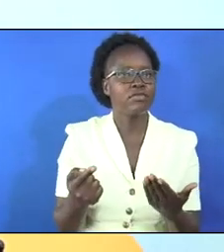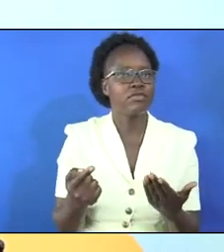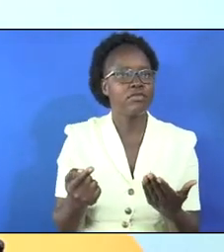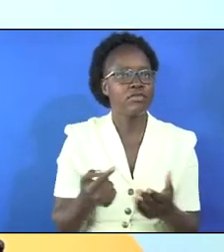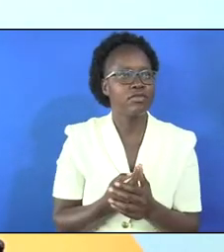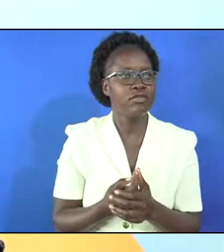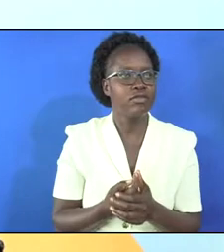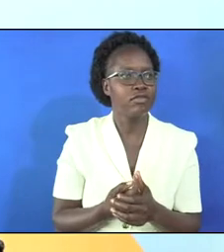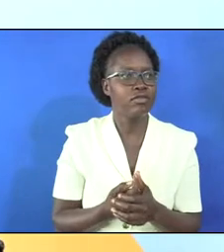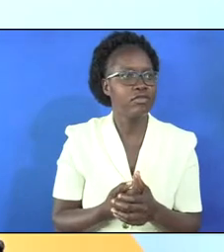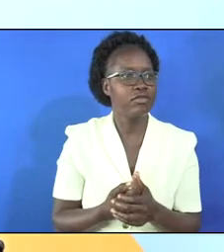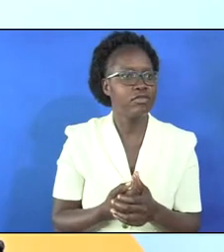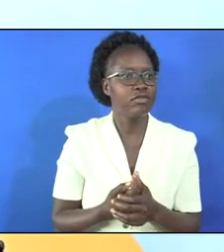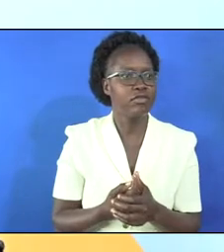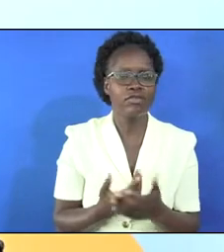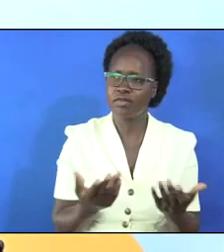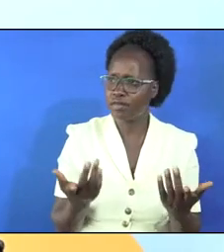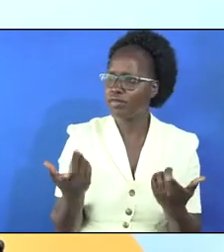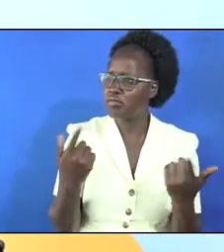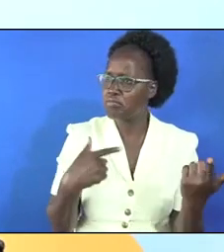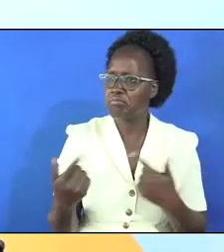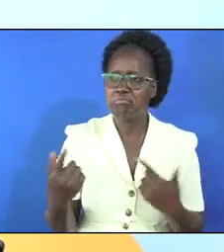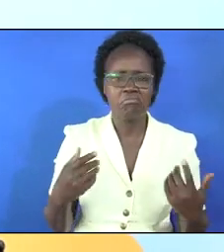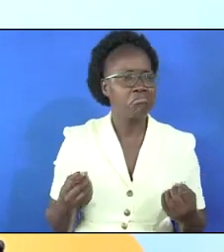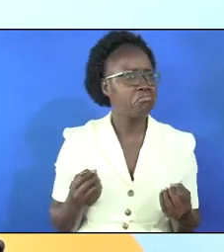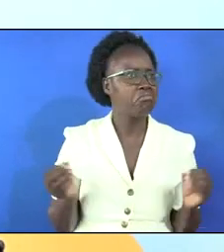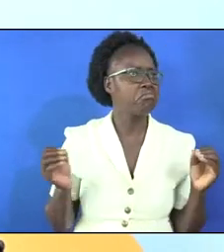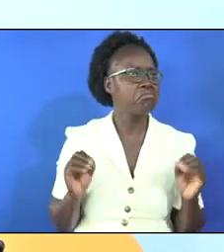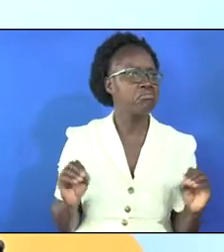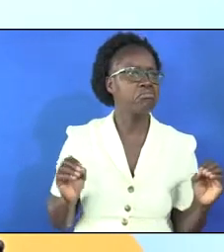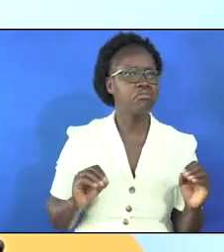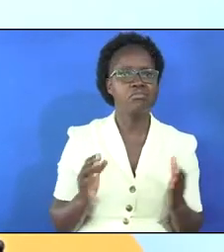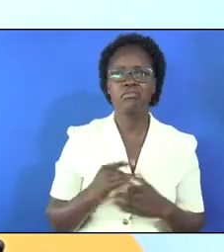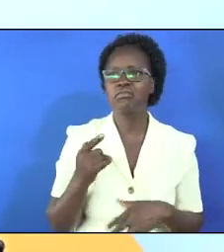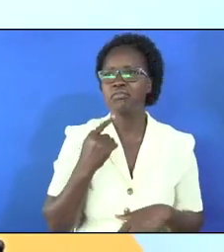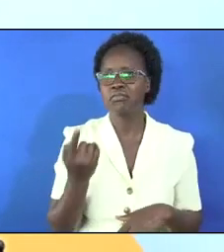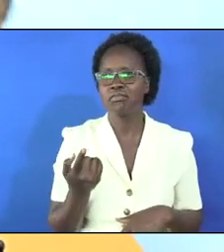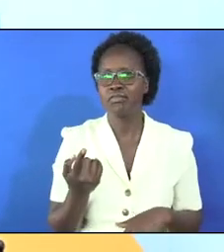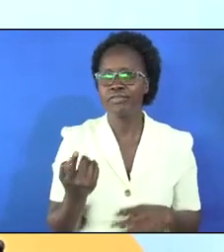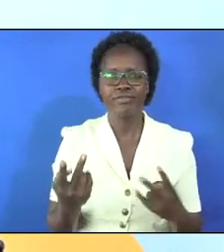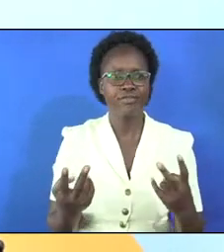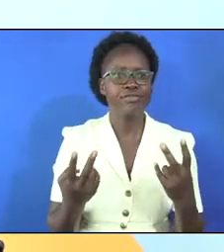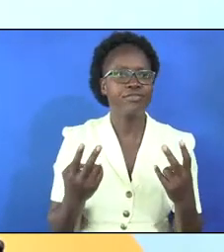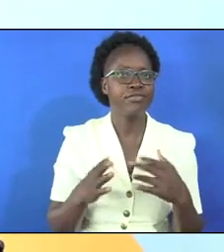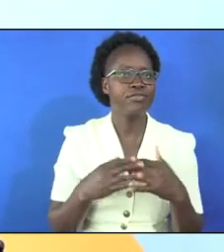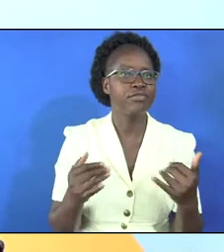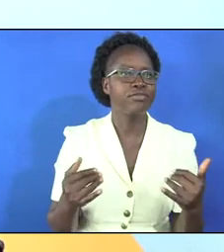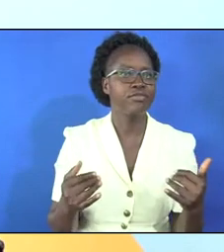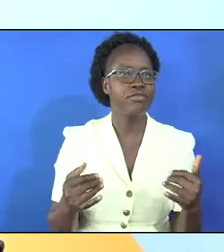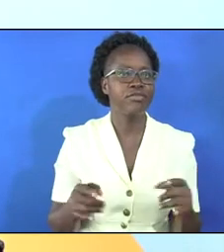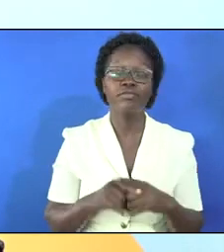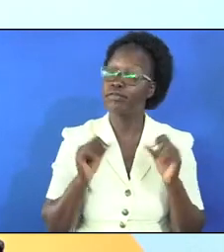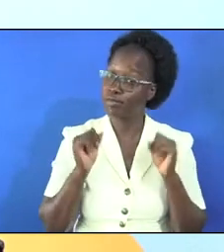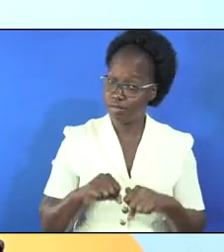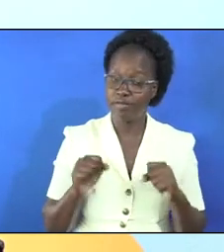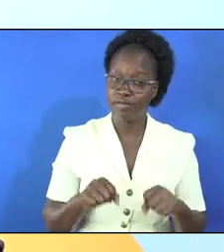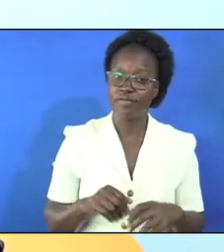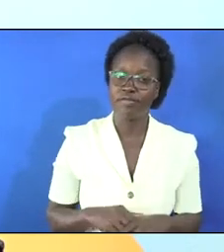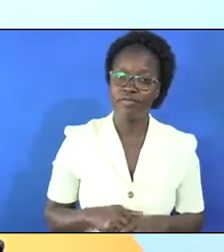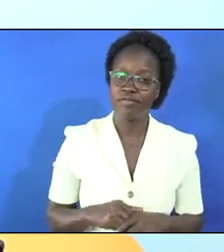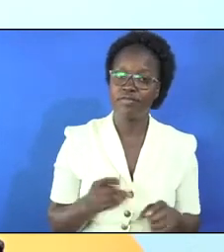you ought to have been coming this way you see someone was telling me you are watching online I also agree